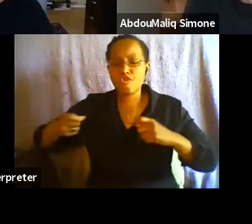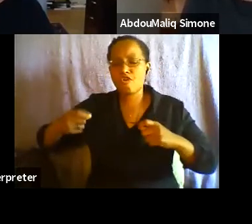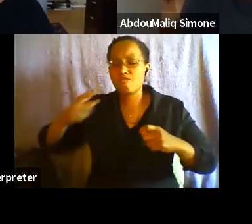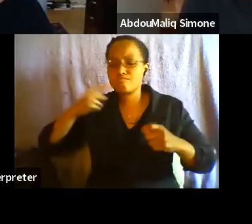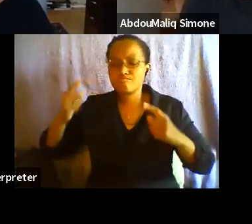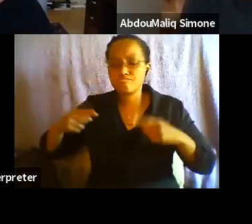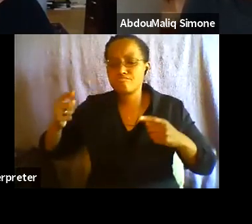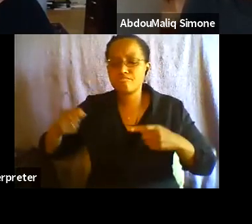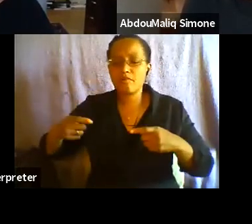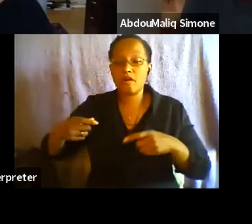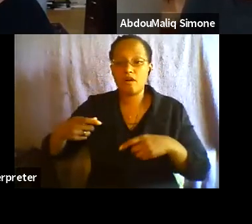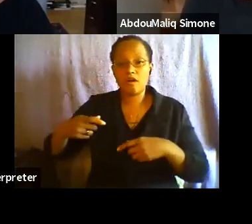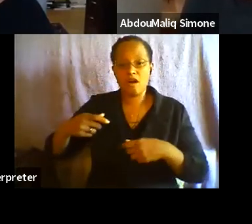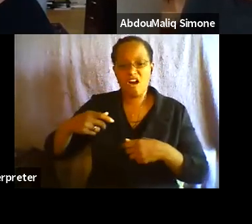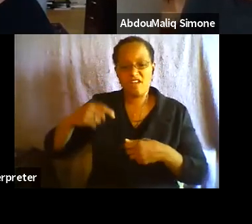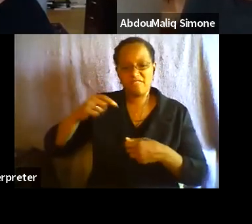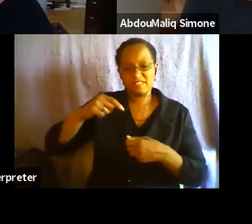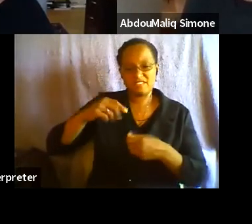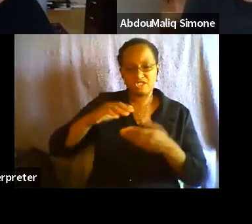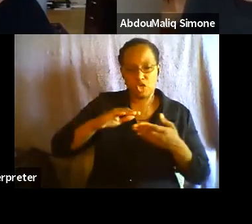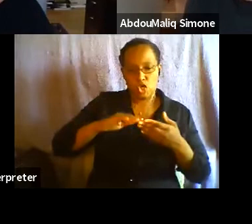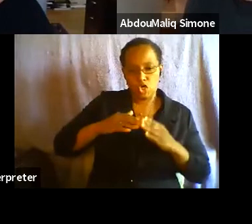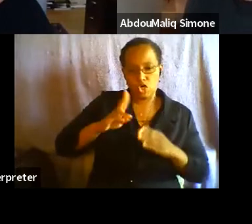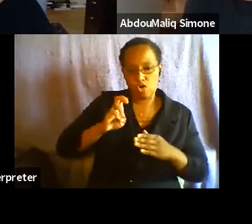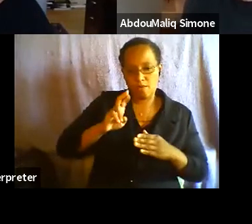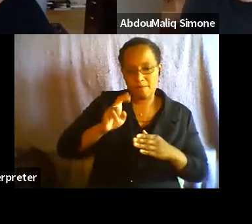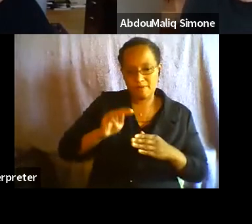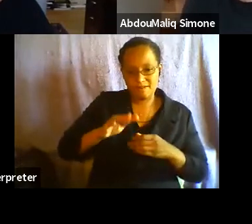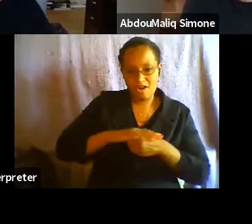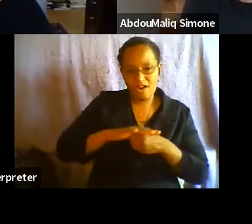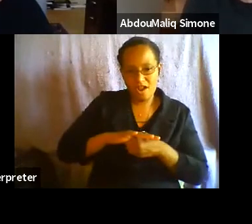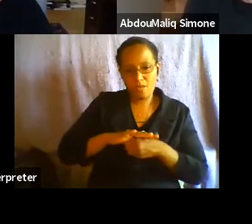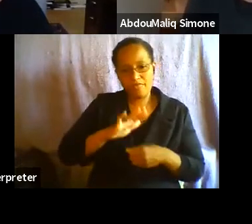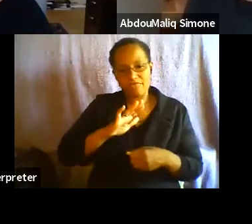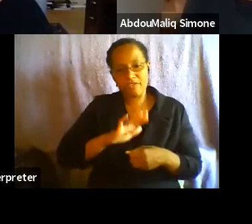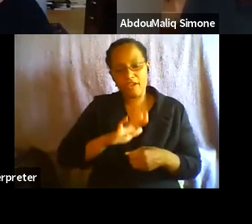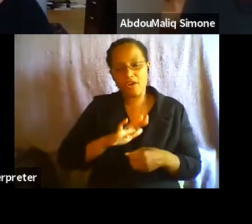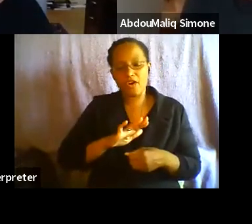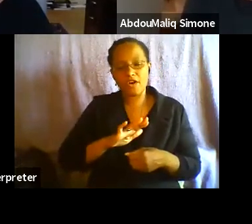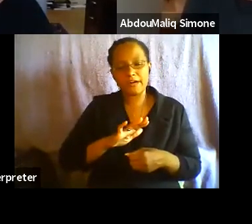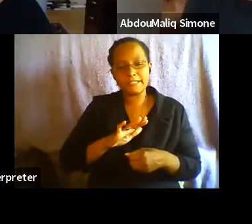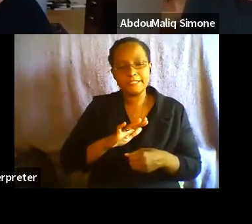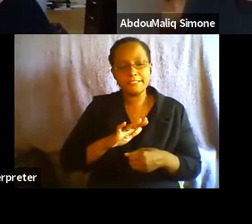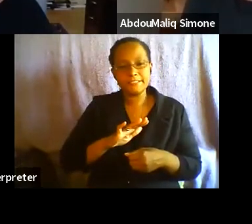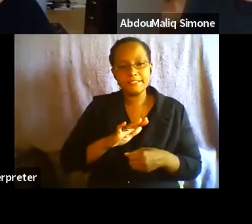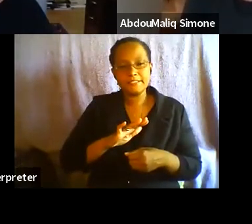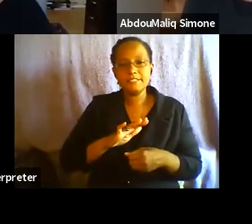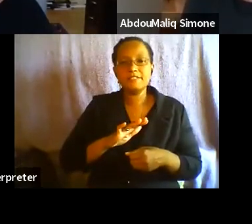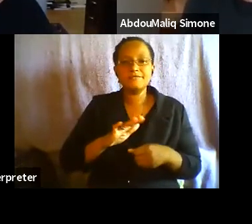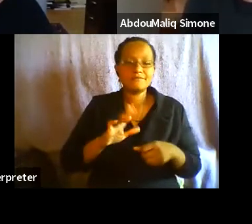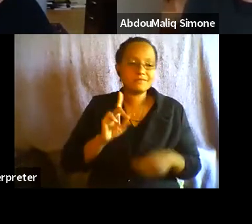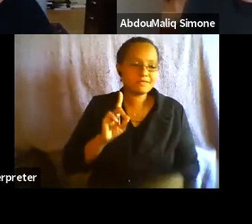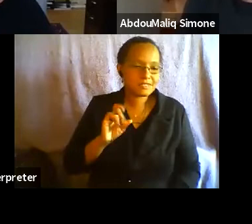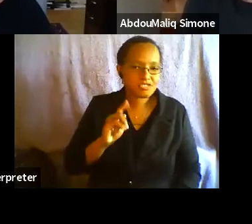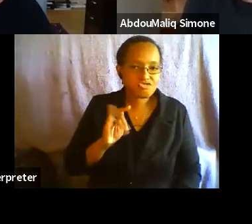urban regions whose complexions and dispositions of districts, life, and